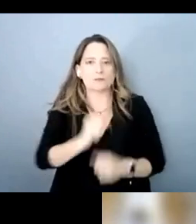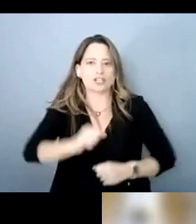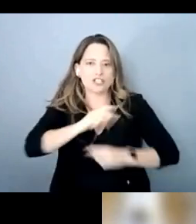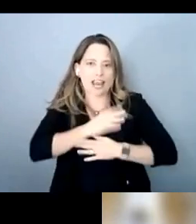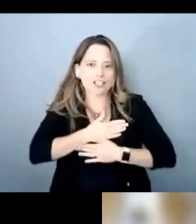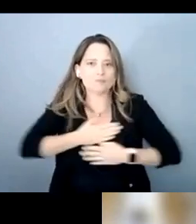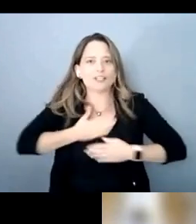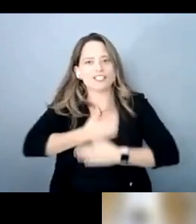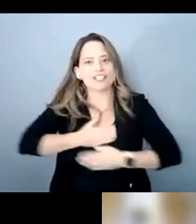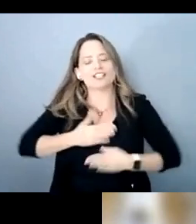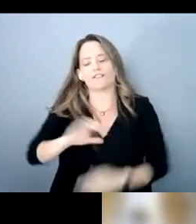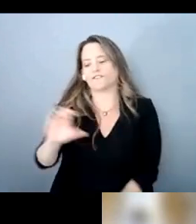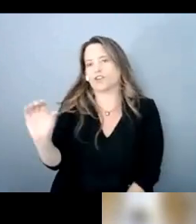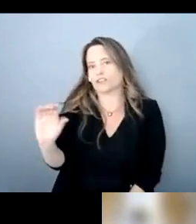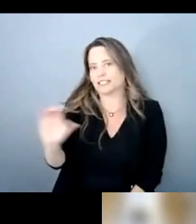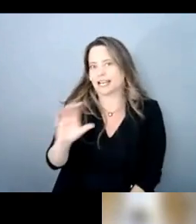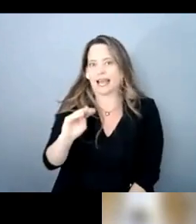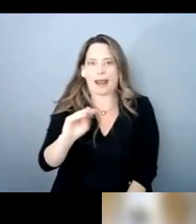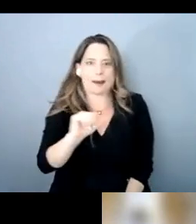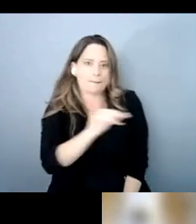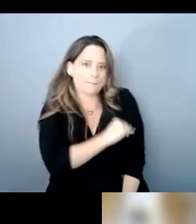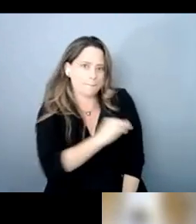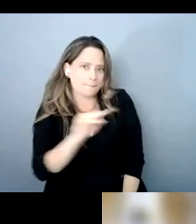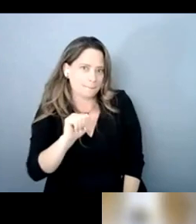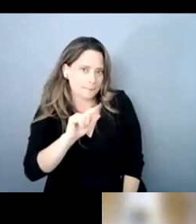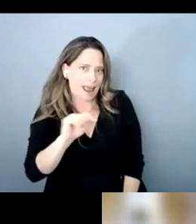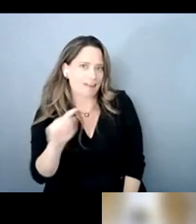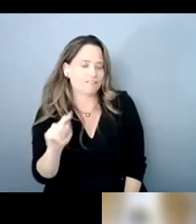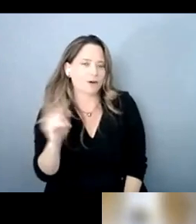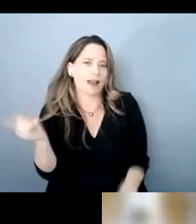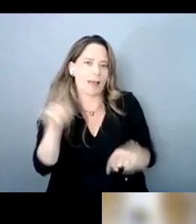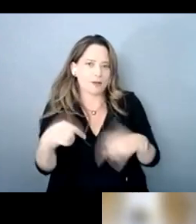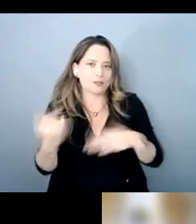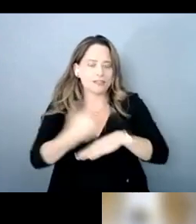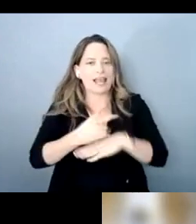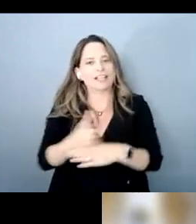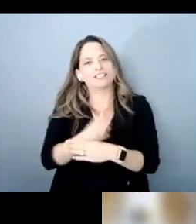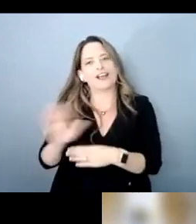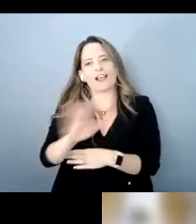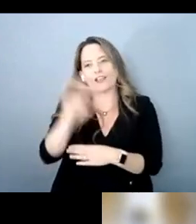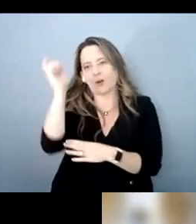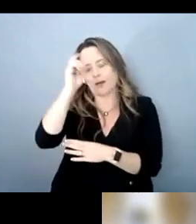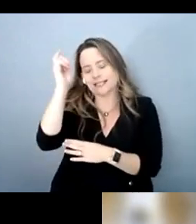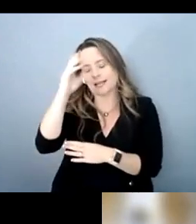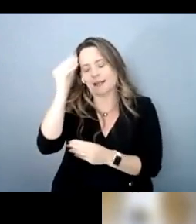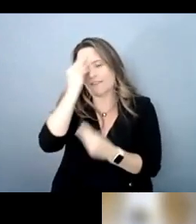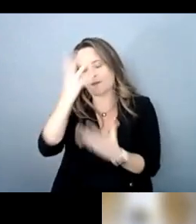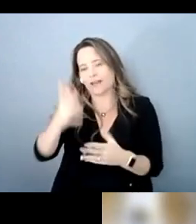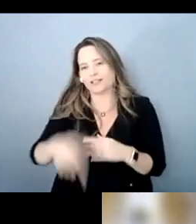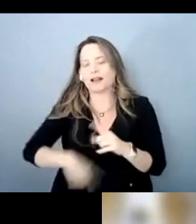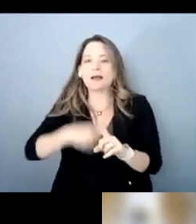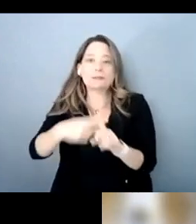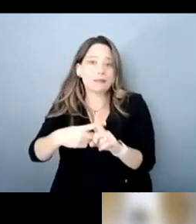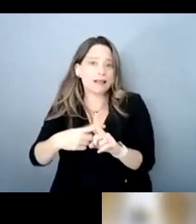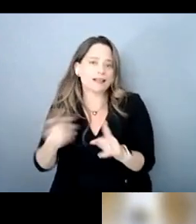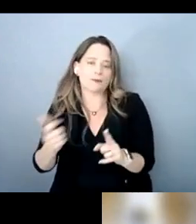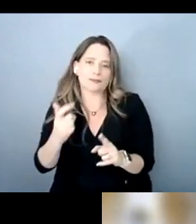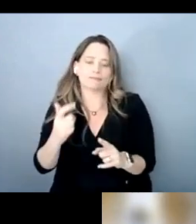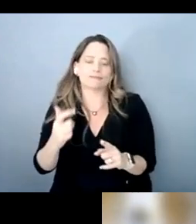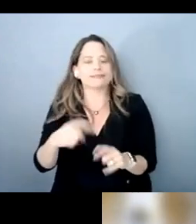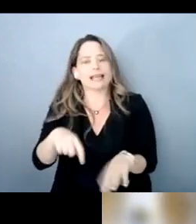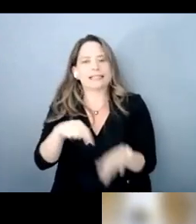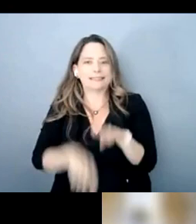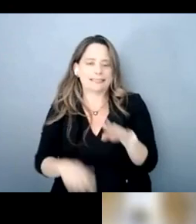for joining us today and sharing all of their wisdom and information with us and i would like to express great deep